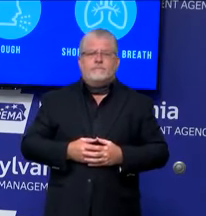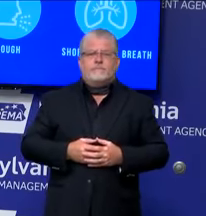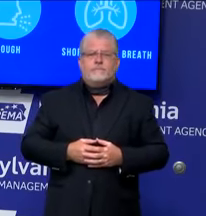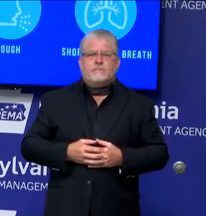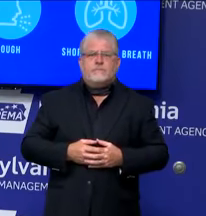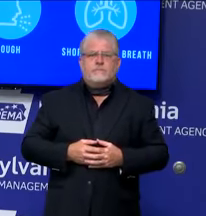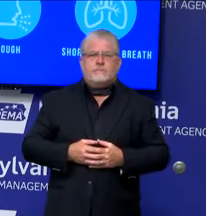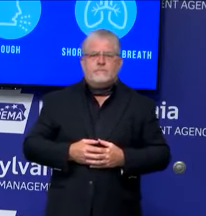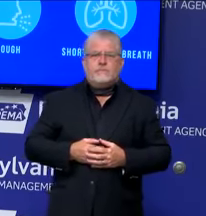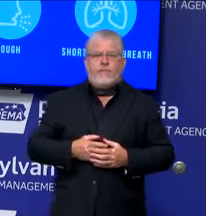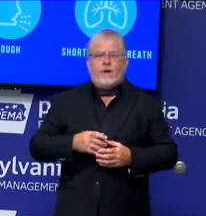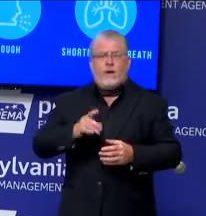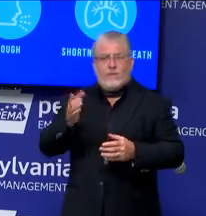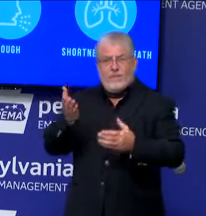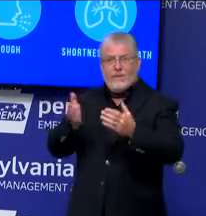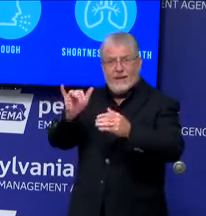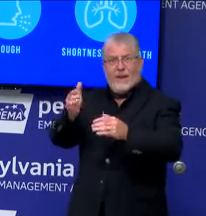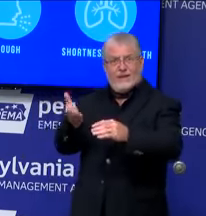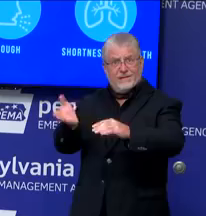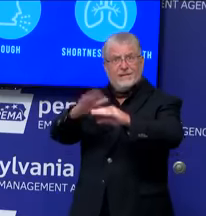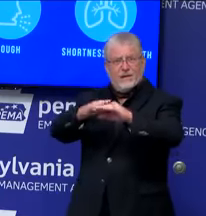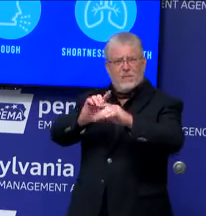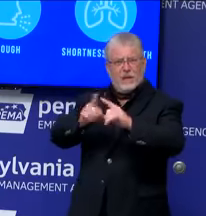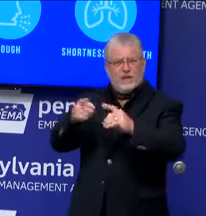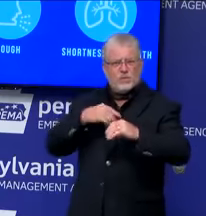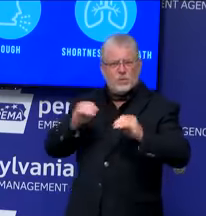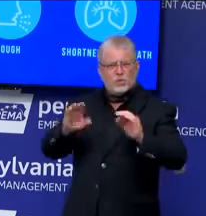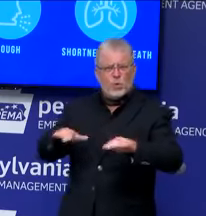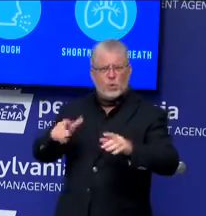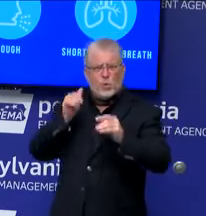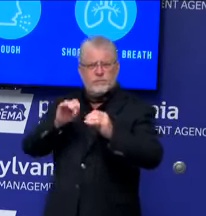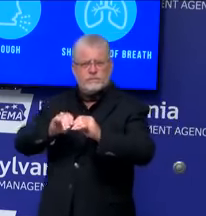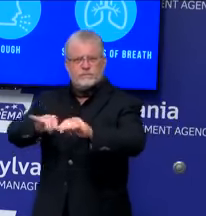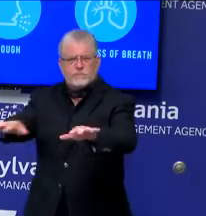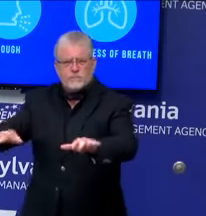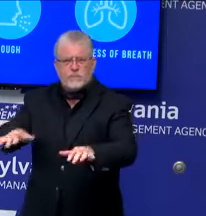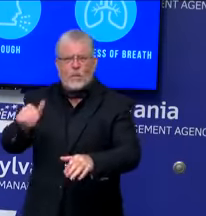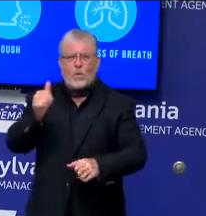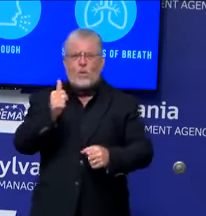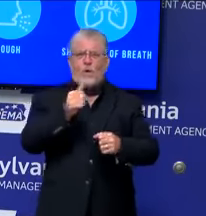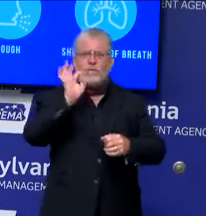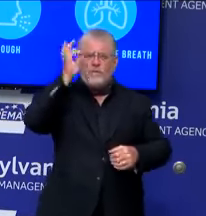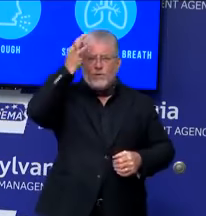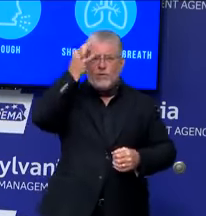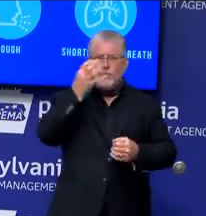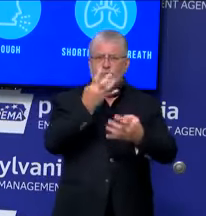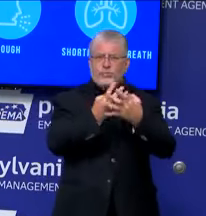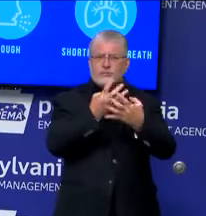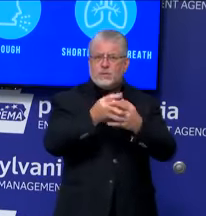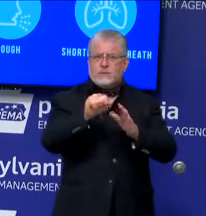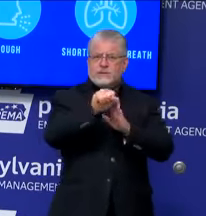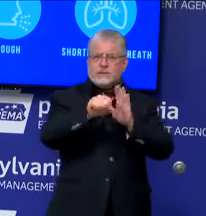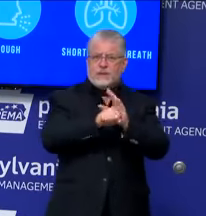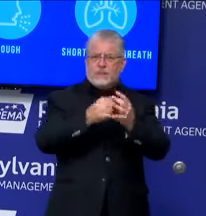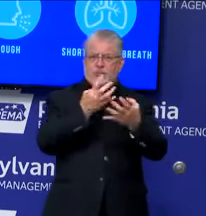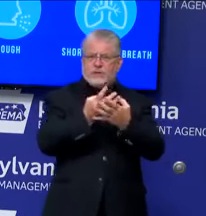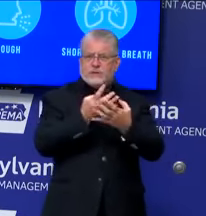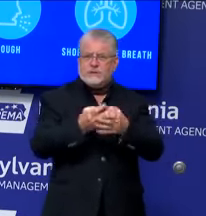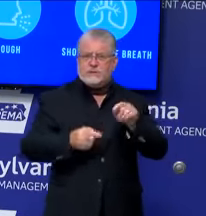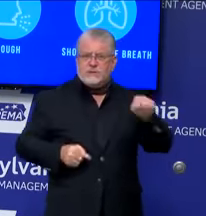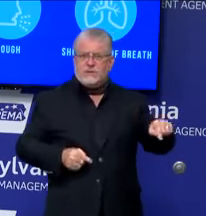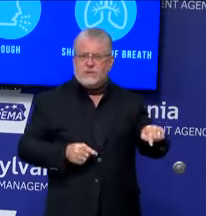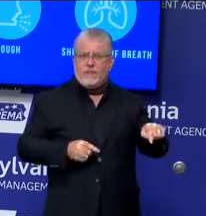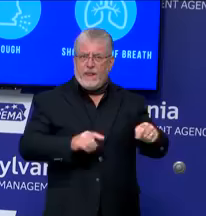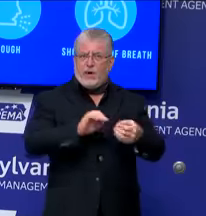That might be true of a prison, of a federal prison or a state prison, which really won't influence whether